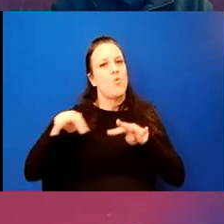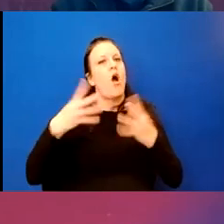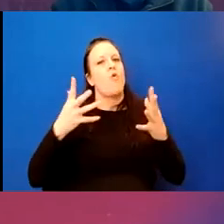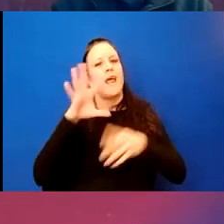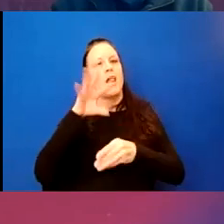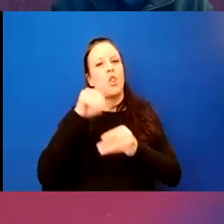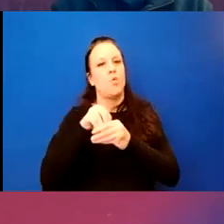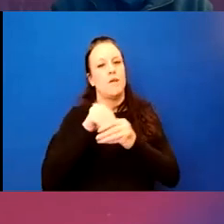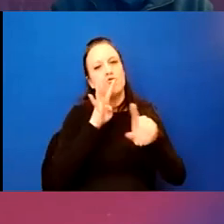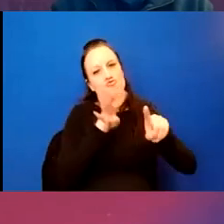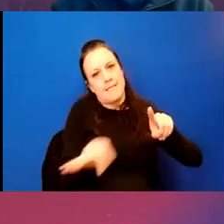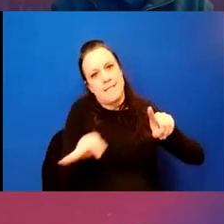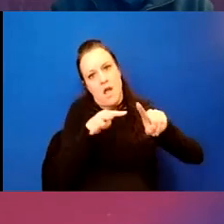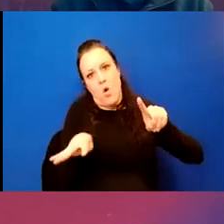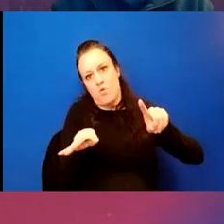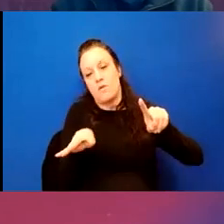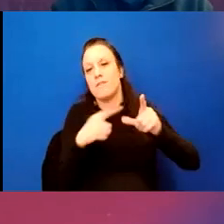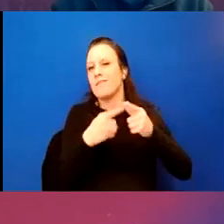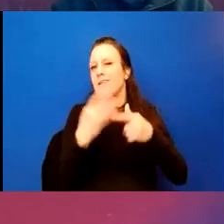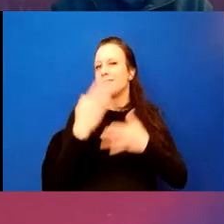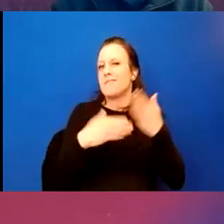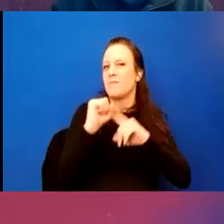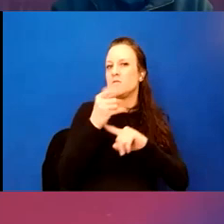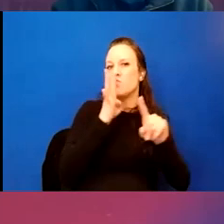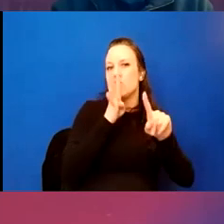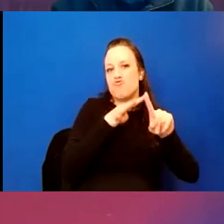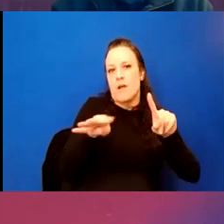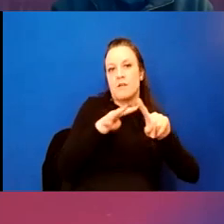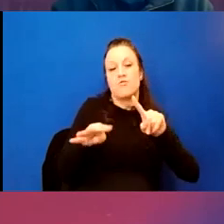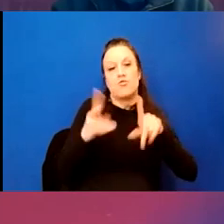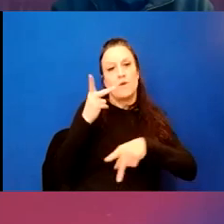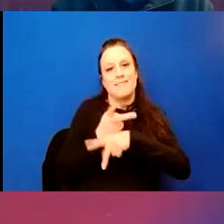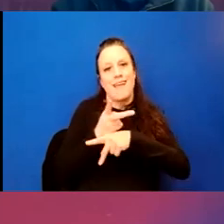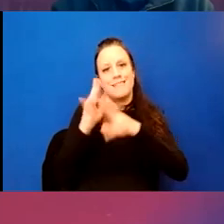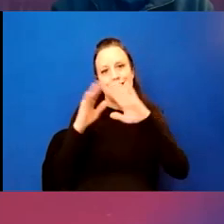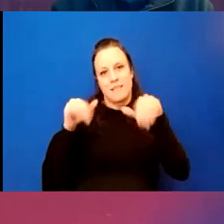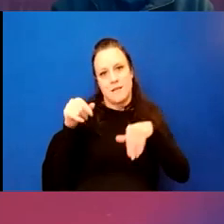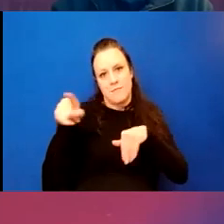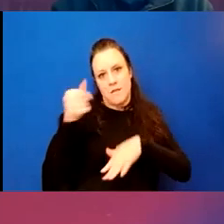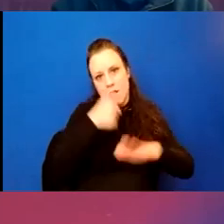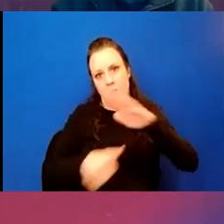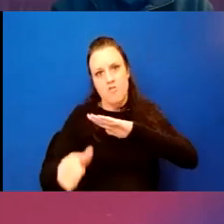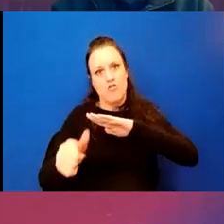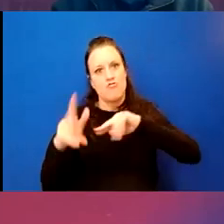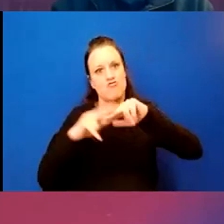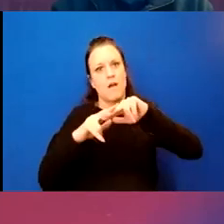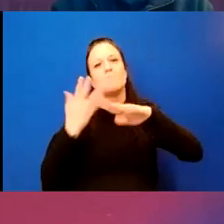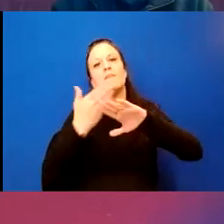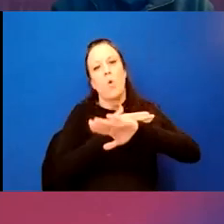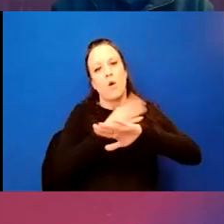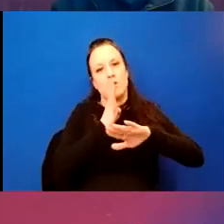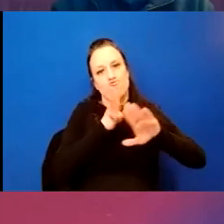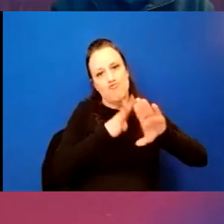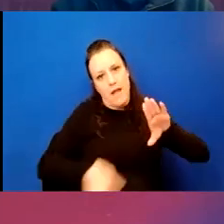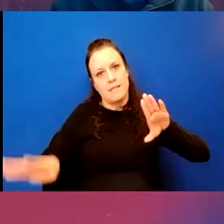uh, drains down. Um, and in some cases it drains into a retained system that's located in under the tracks before it drains into, um,